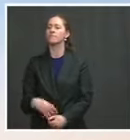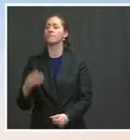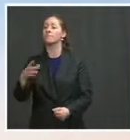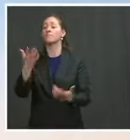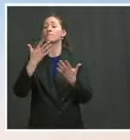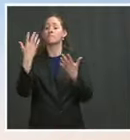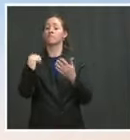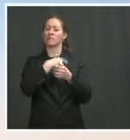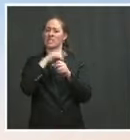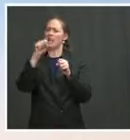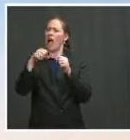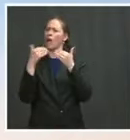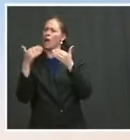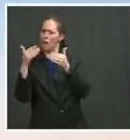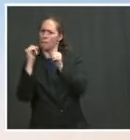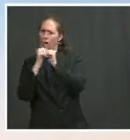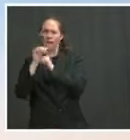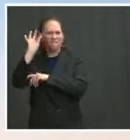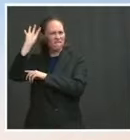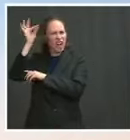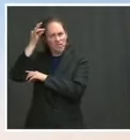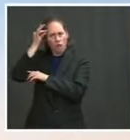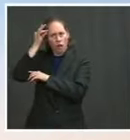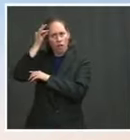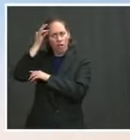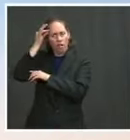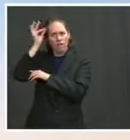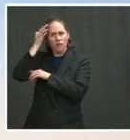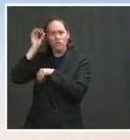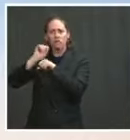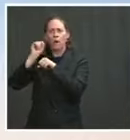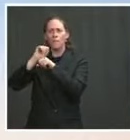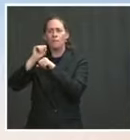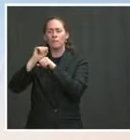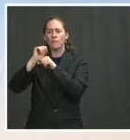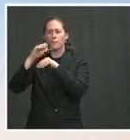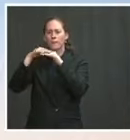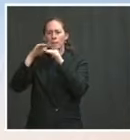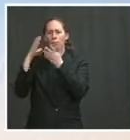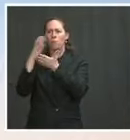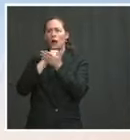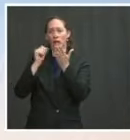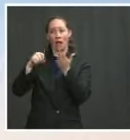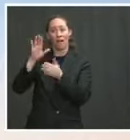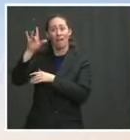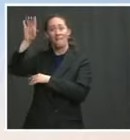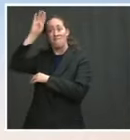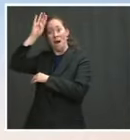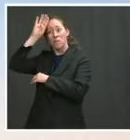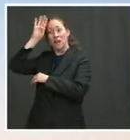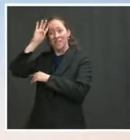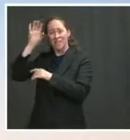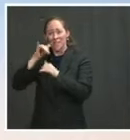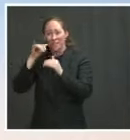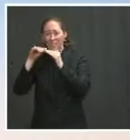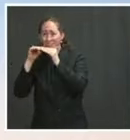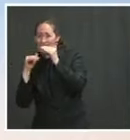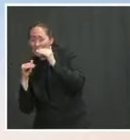a higher wage than it seems the firefighters are getting. But certainly, he will continue to advocate for